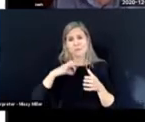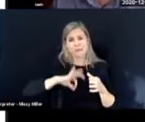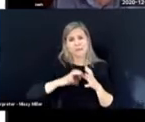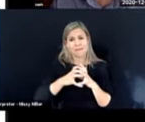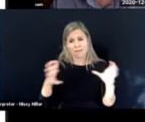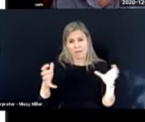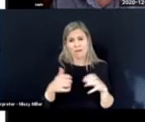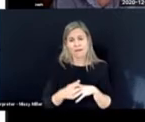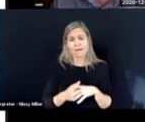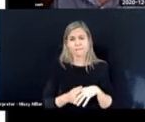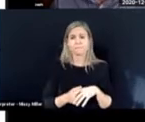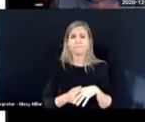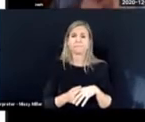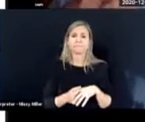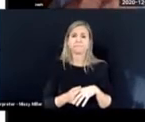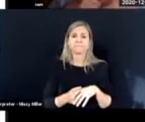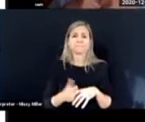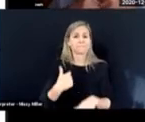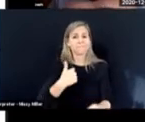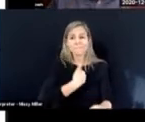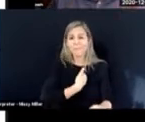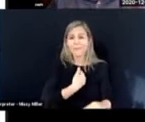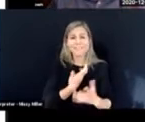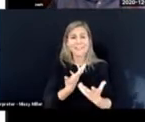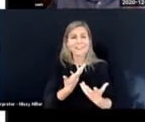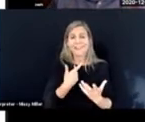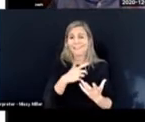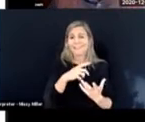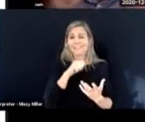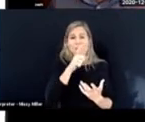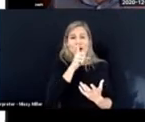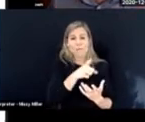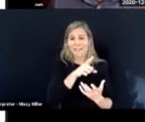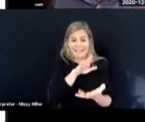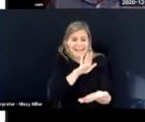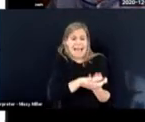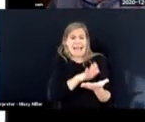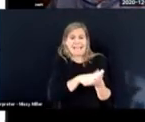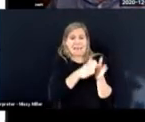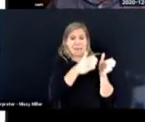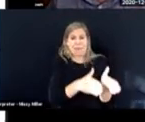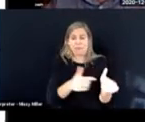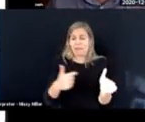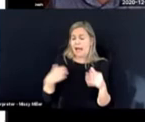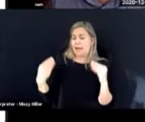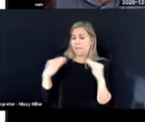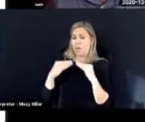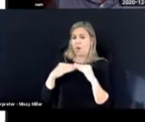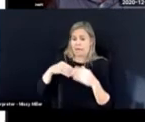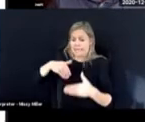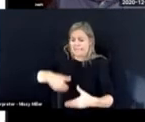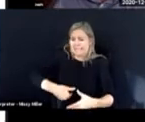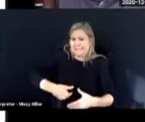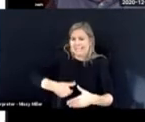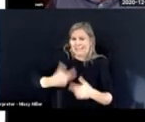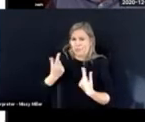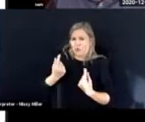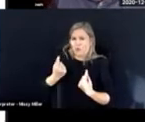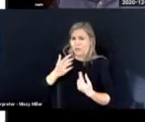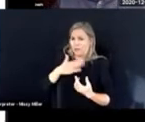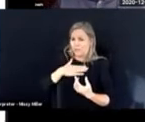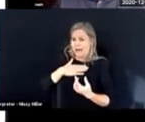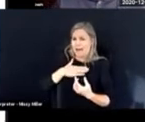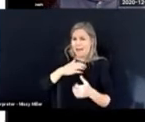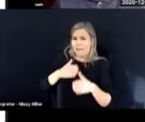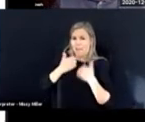Helped me enormously. I'm not an academic. I'm very instinctive and very emotional in